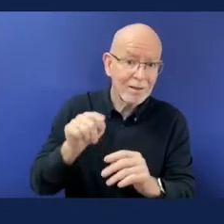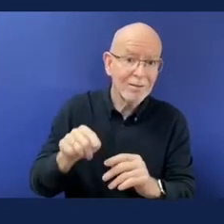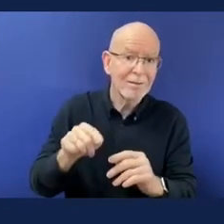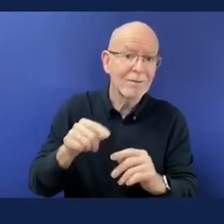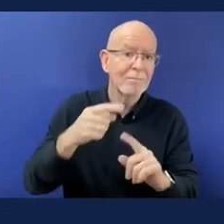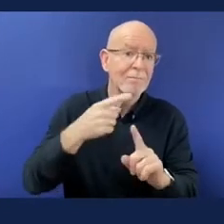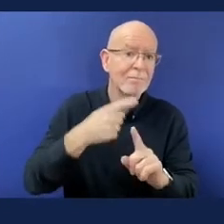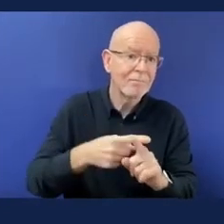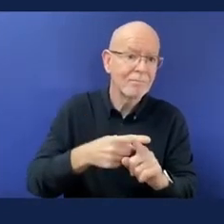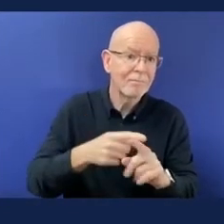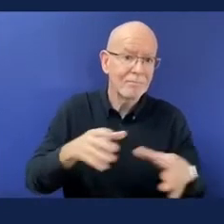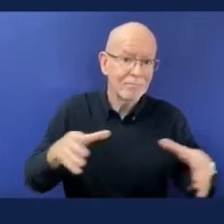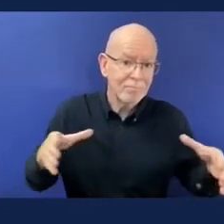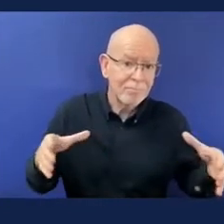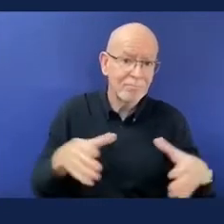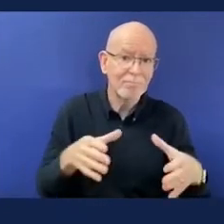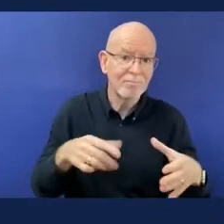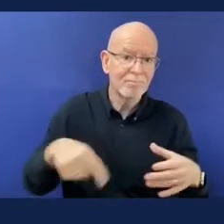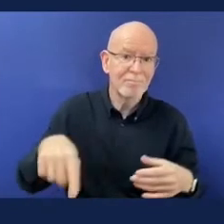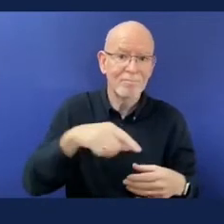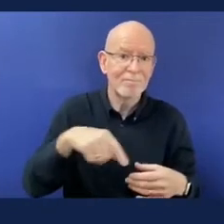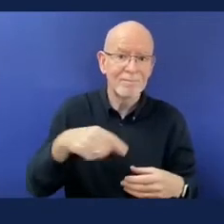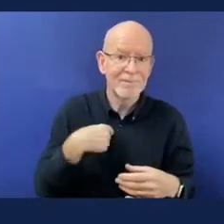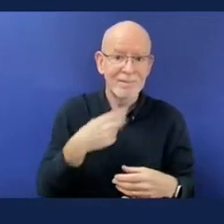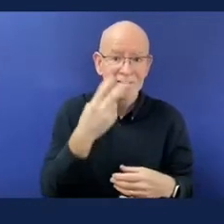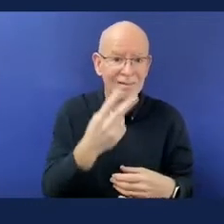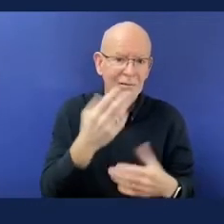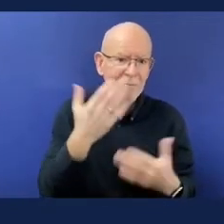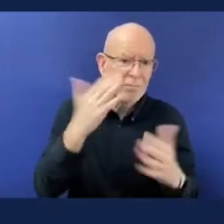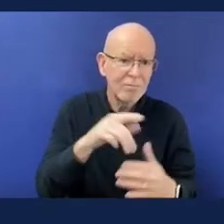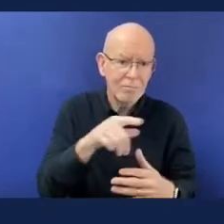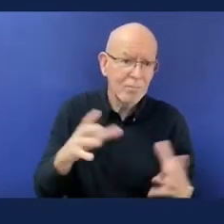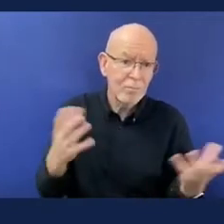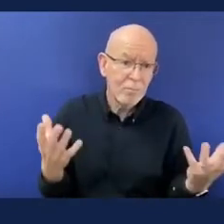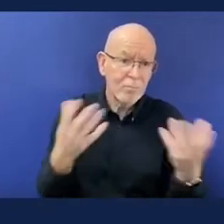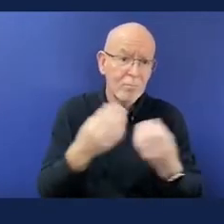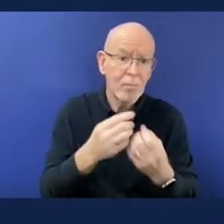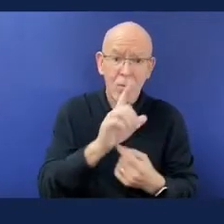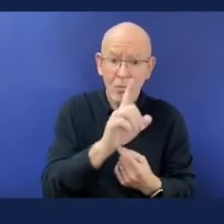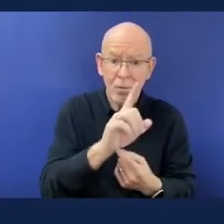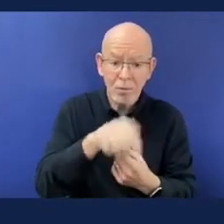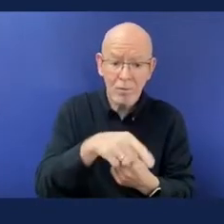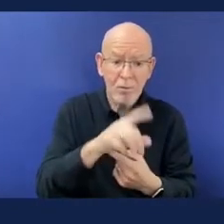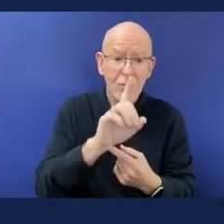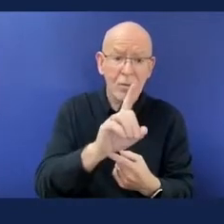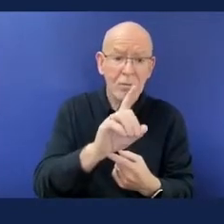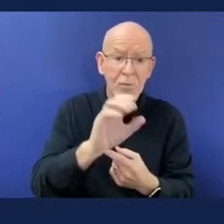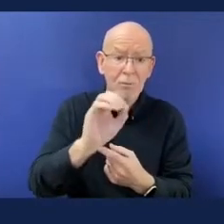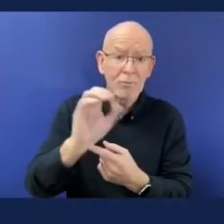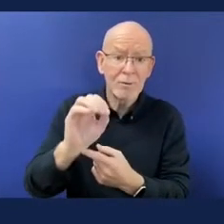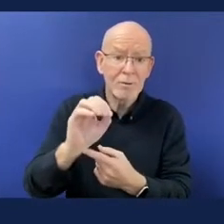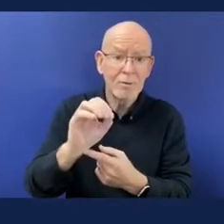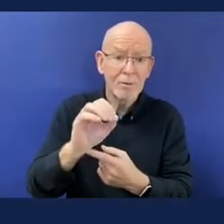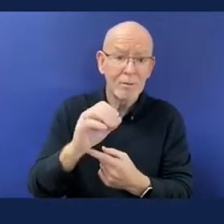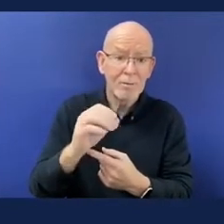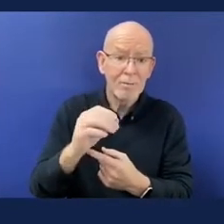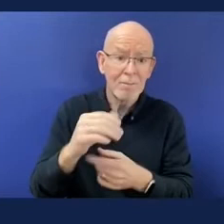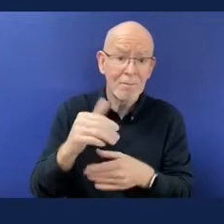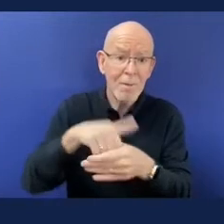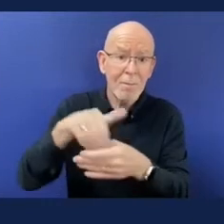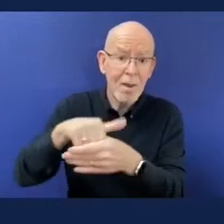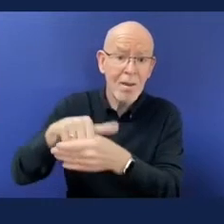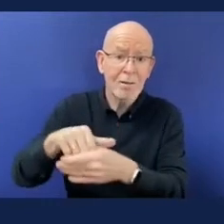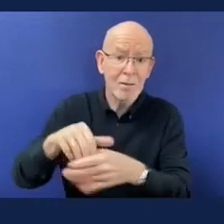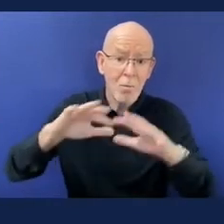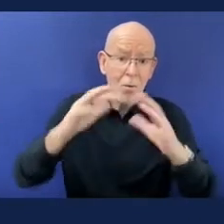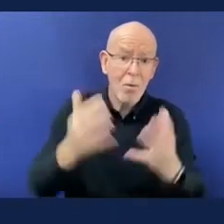at the heart of the boardroom agenda. We also looked at advocacy so we teamed up with Global Citizen, we looked at how we could really make